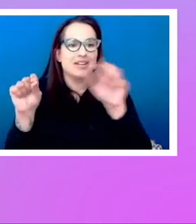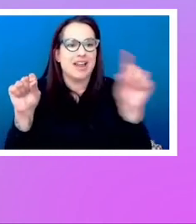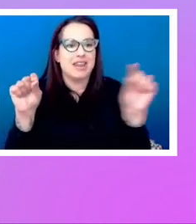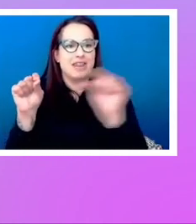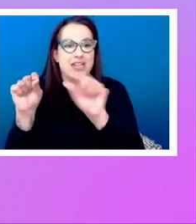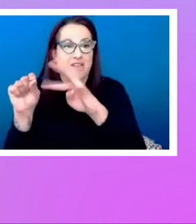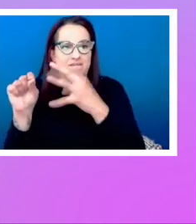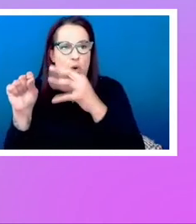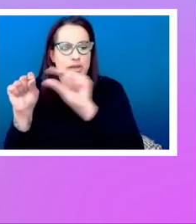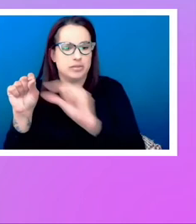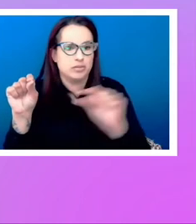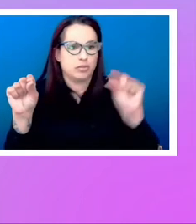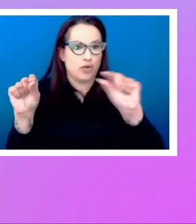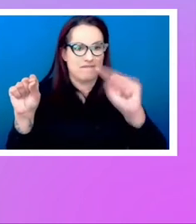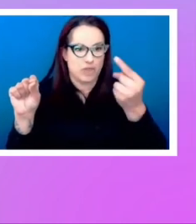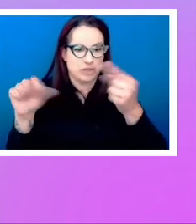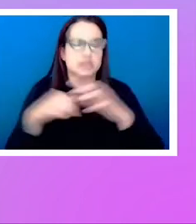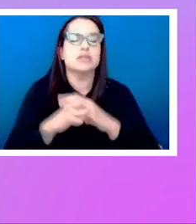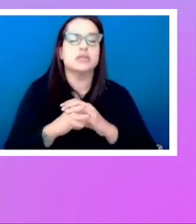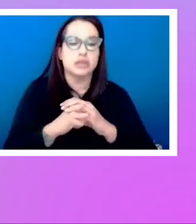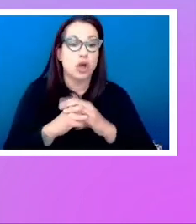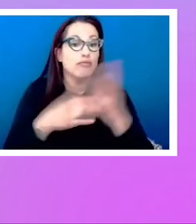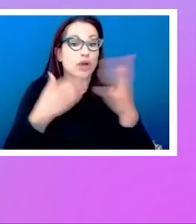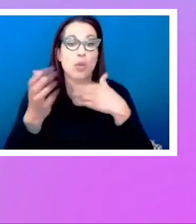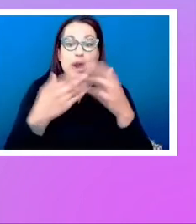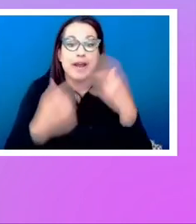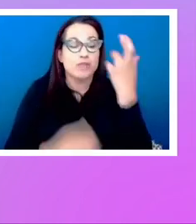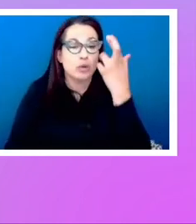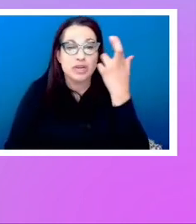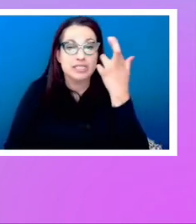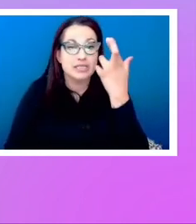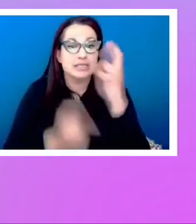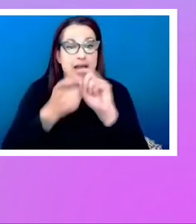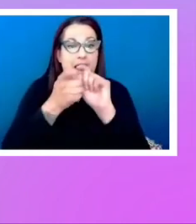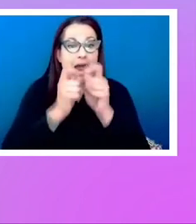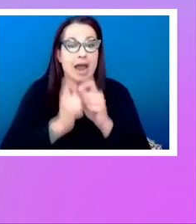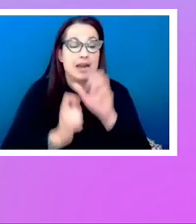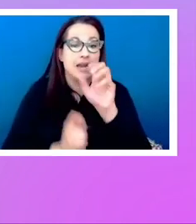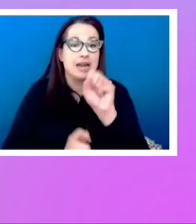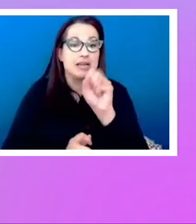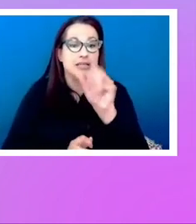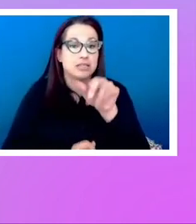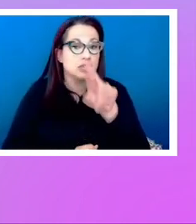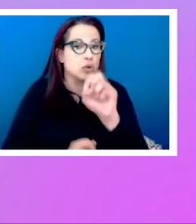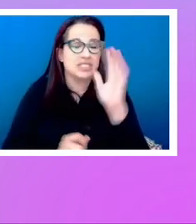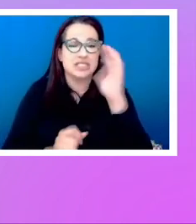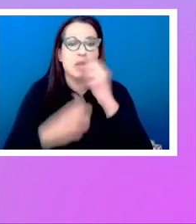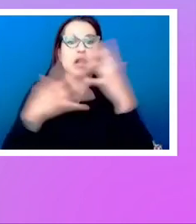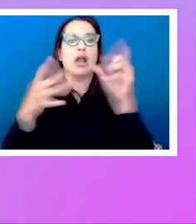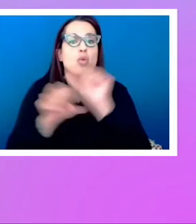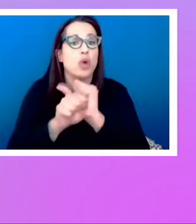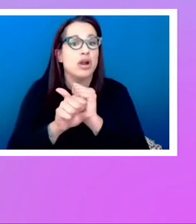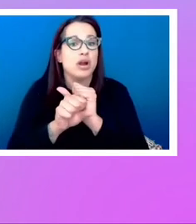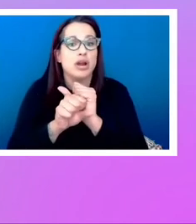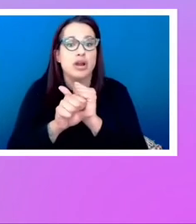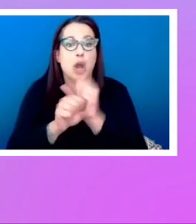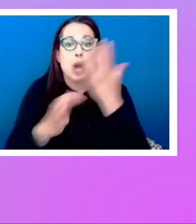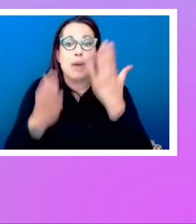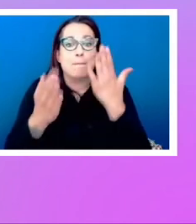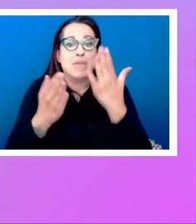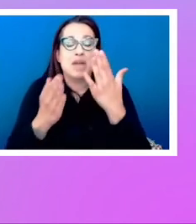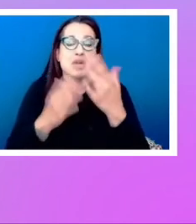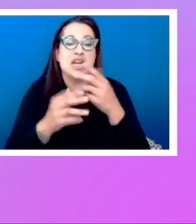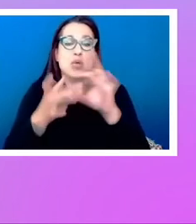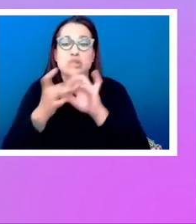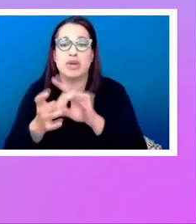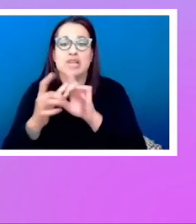first. Now, for whatever reason, editing the source seemed like too much work. I don't know, maybe it was coming out of some dreadful CMS that you